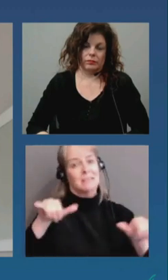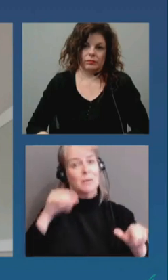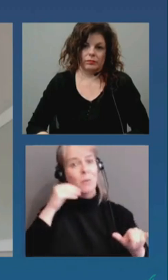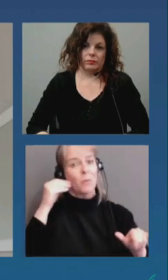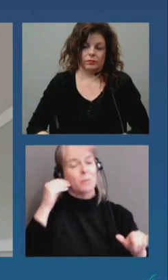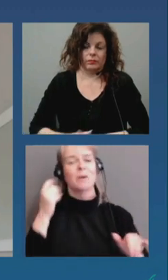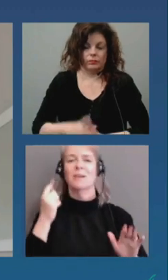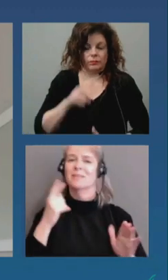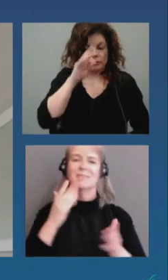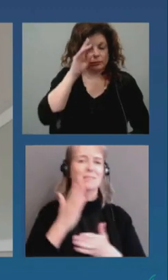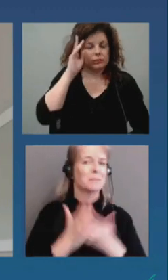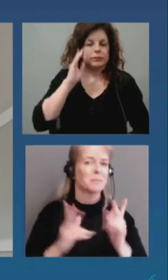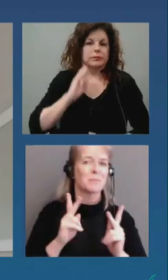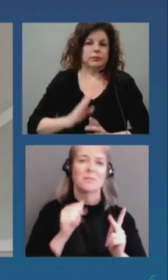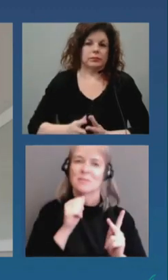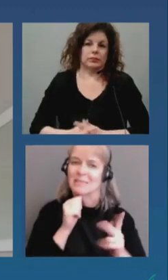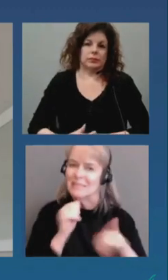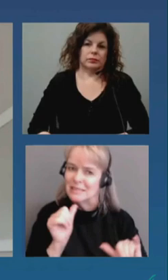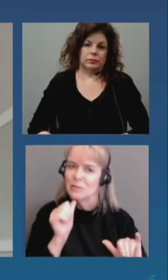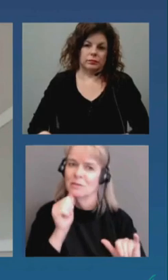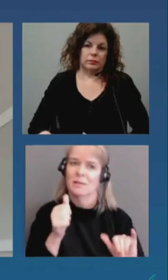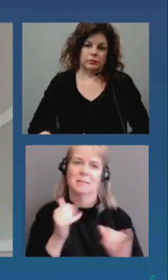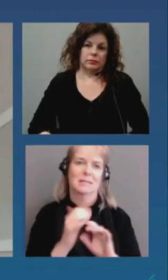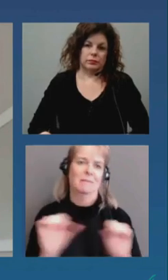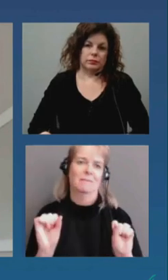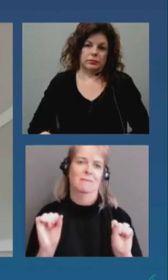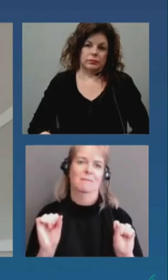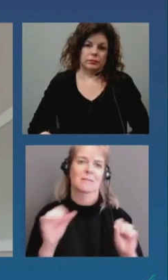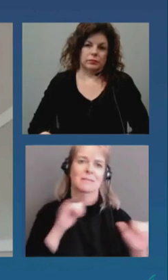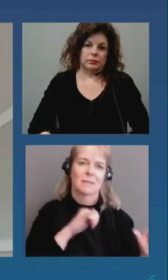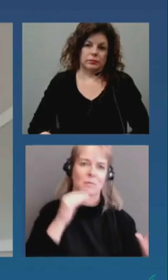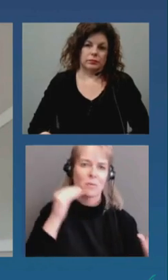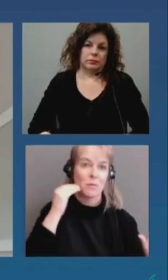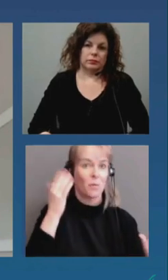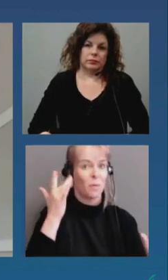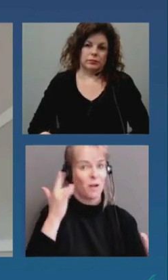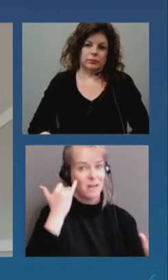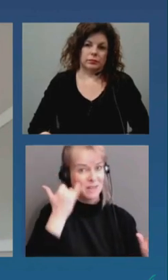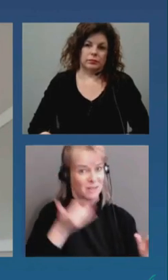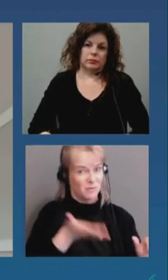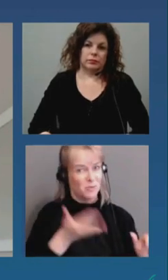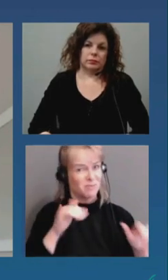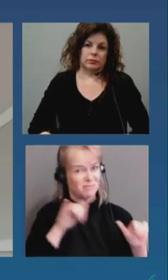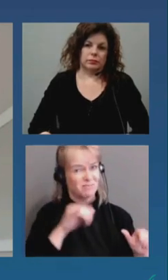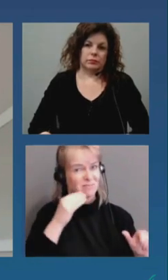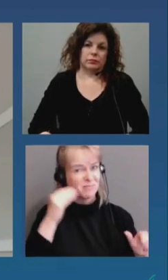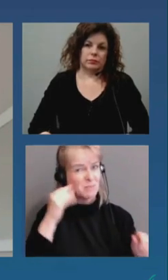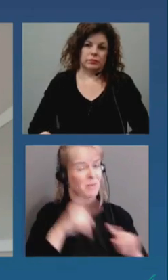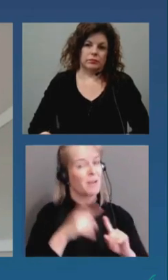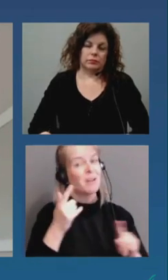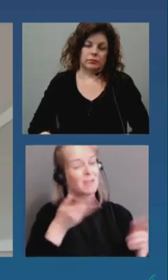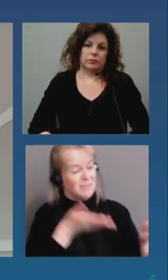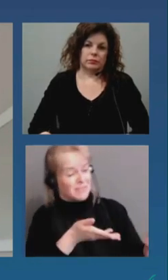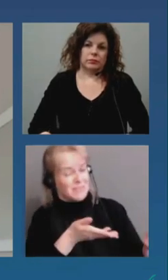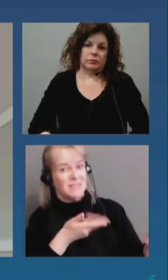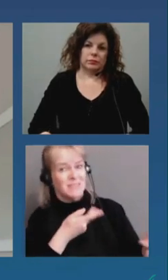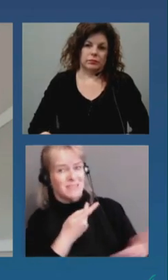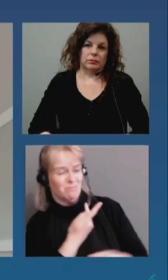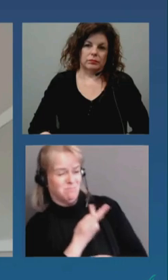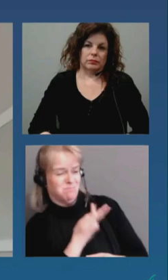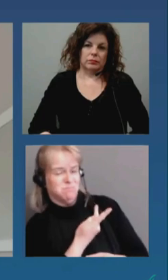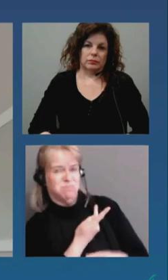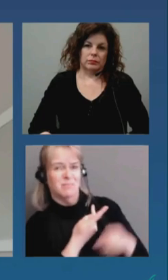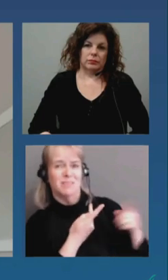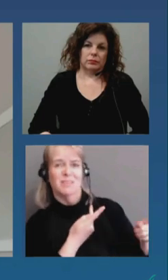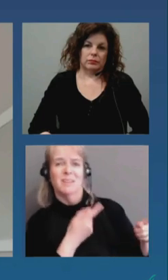want to say leaving a violent relationship to get to safety is an essential reason to leave home. Services are